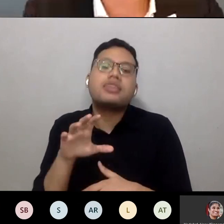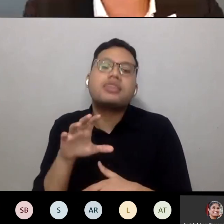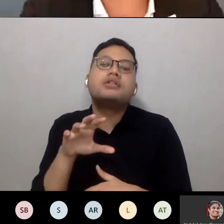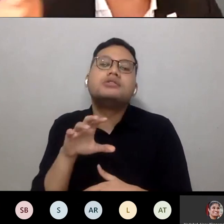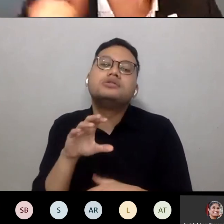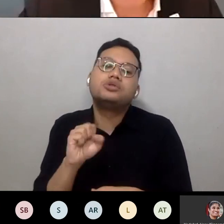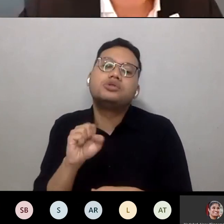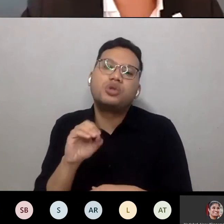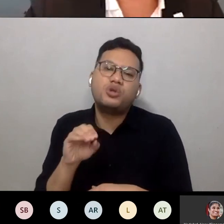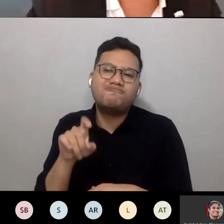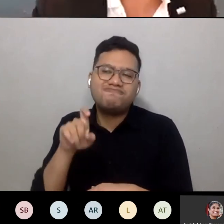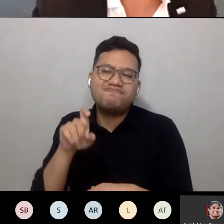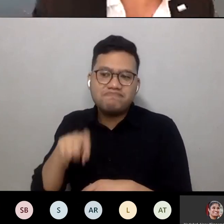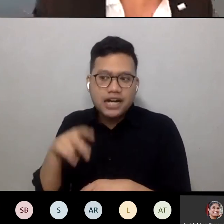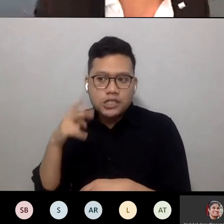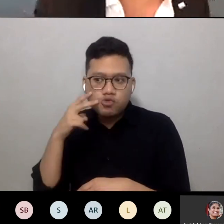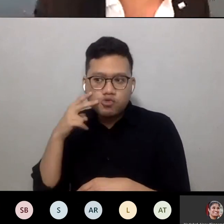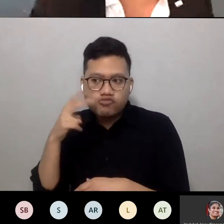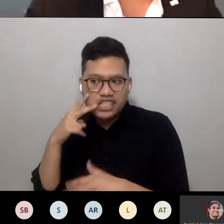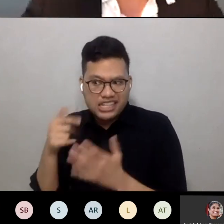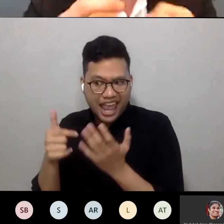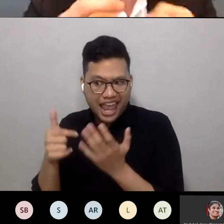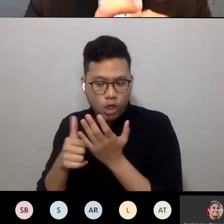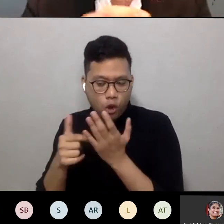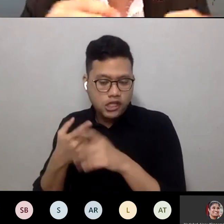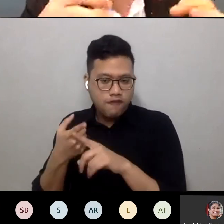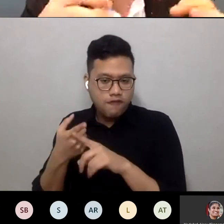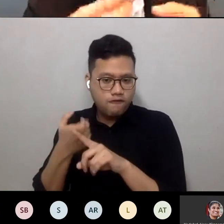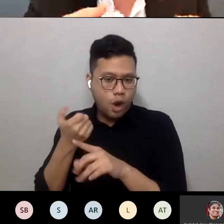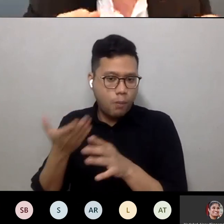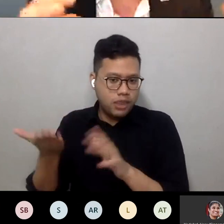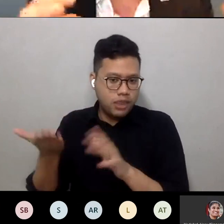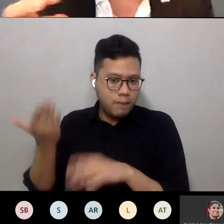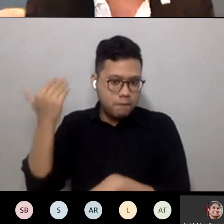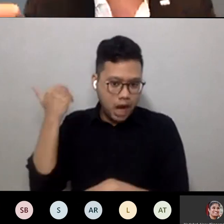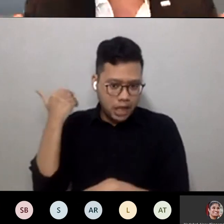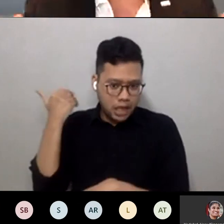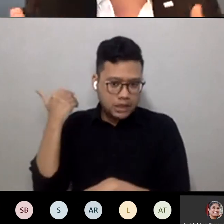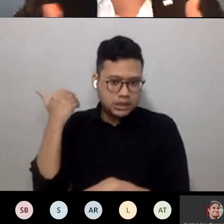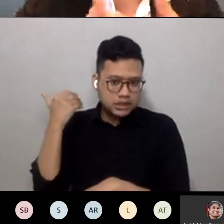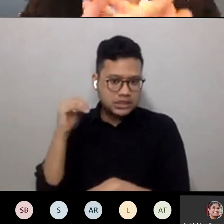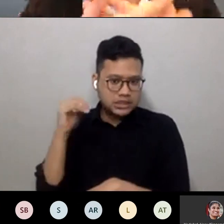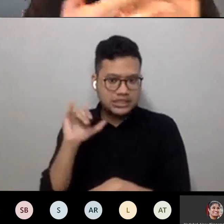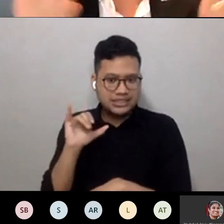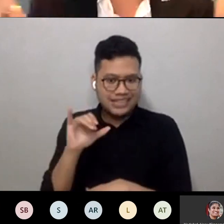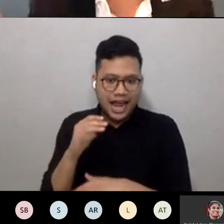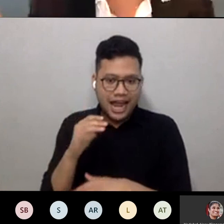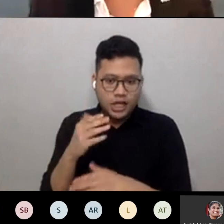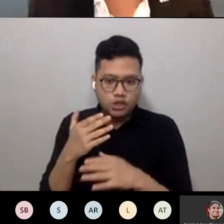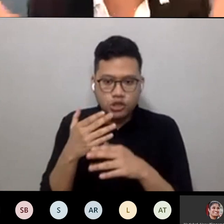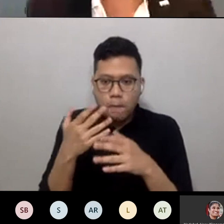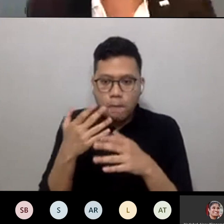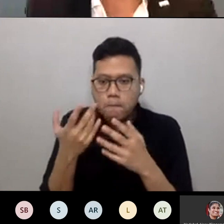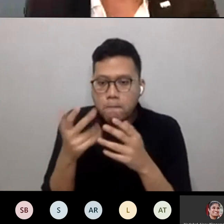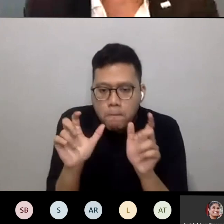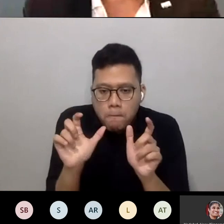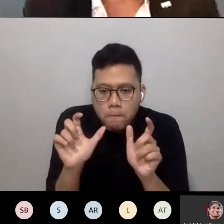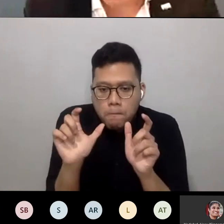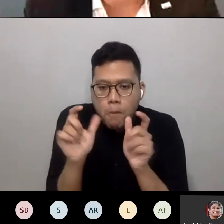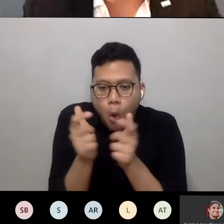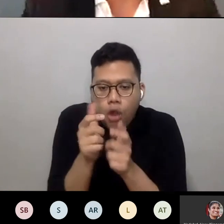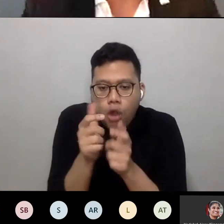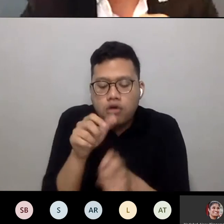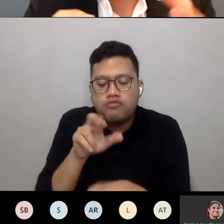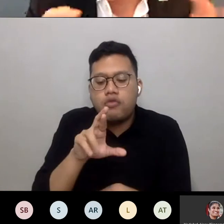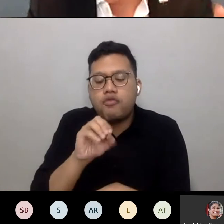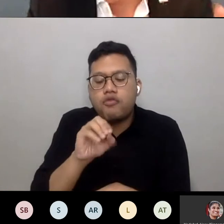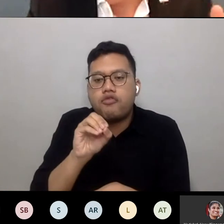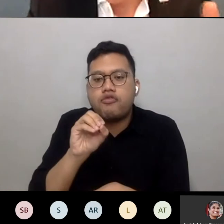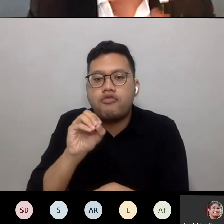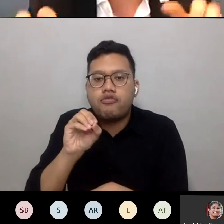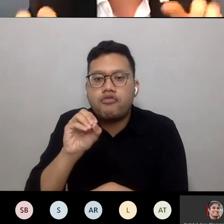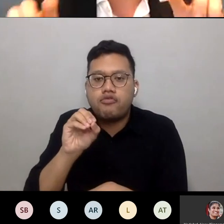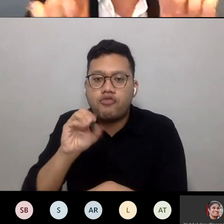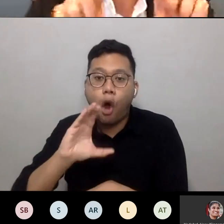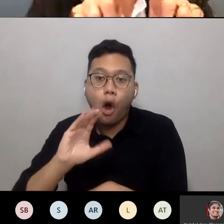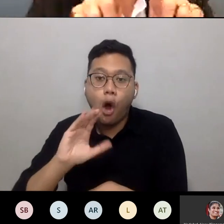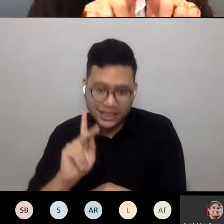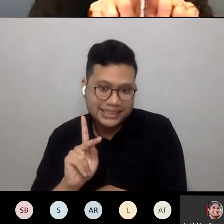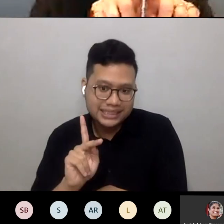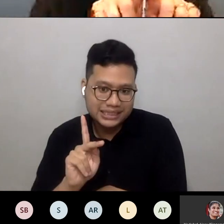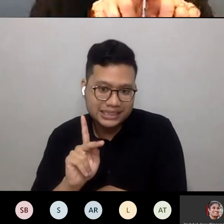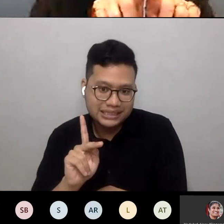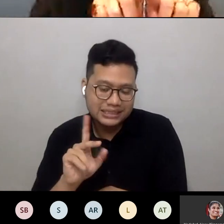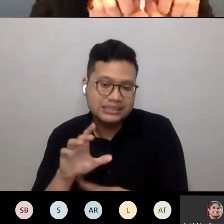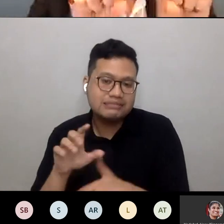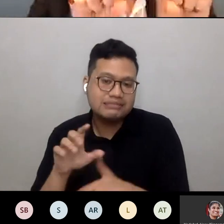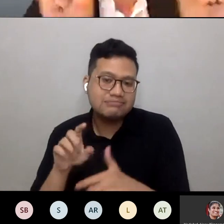technologies from the past. For instance small rocks that can be applied to rooftops that capture volumes of air that